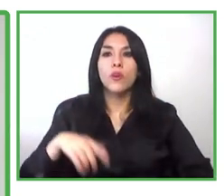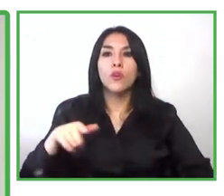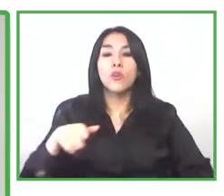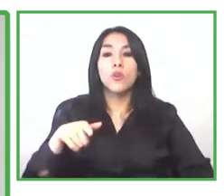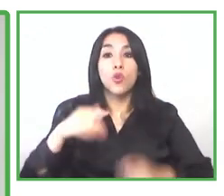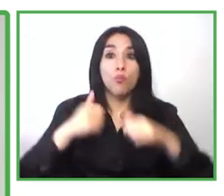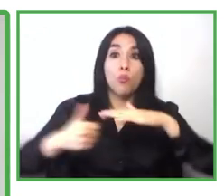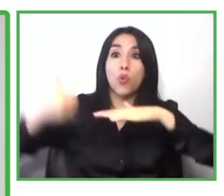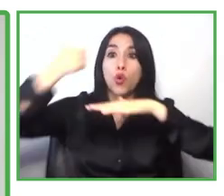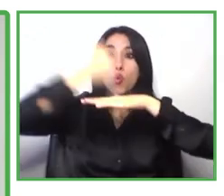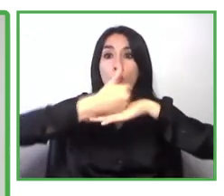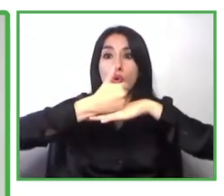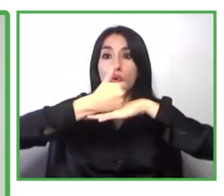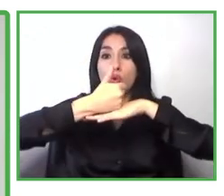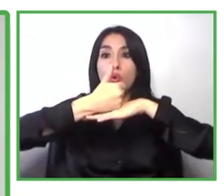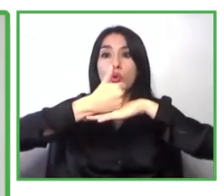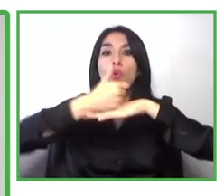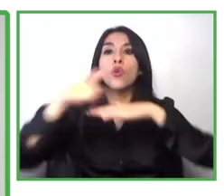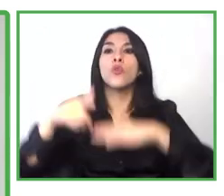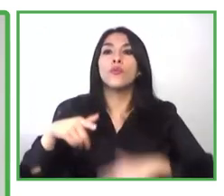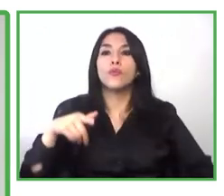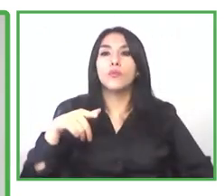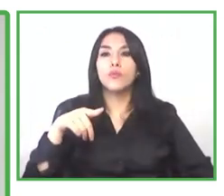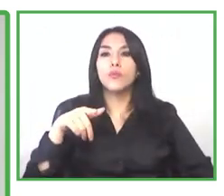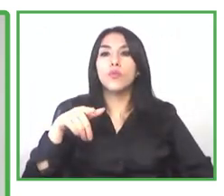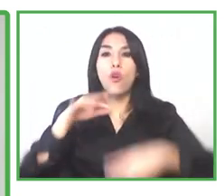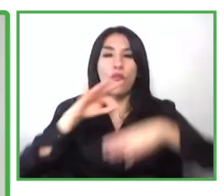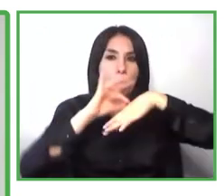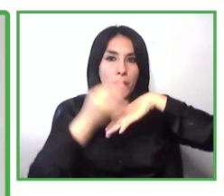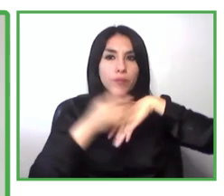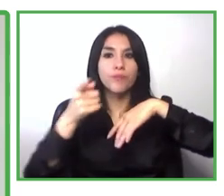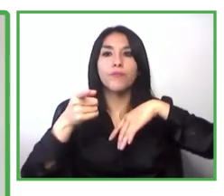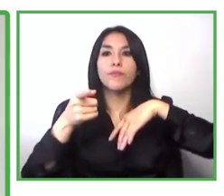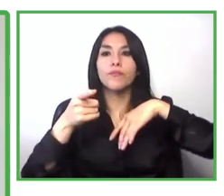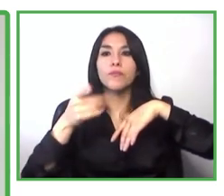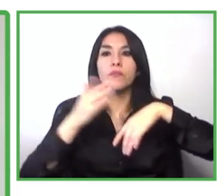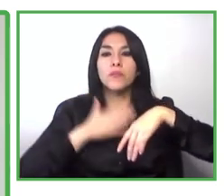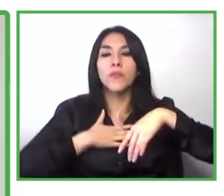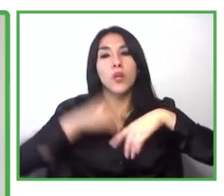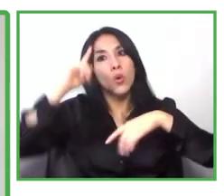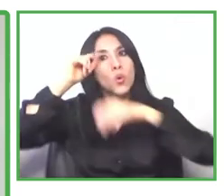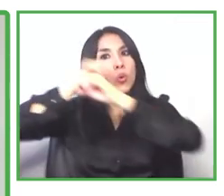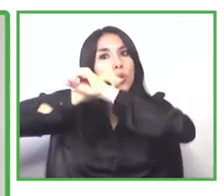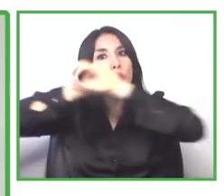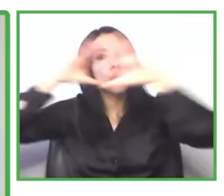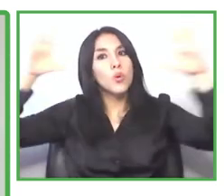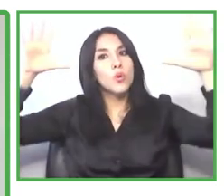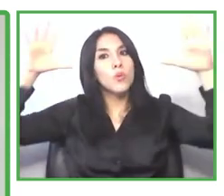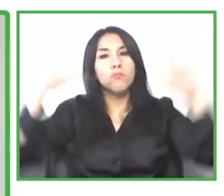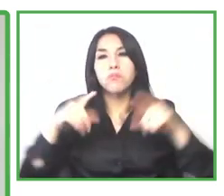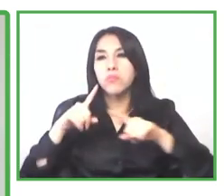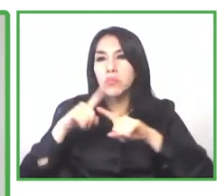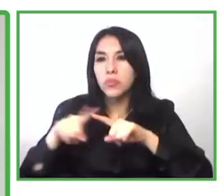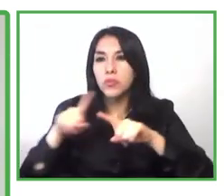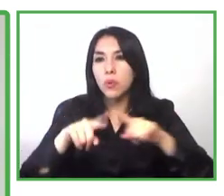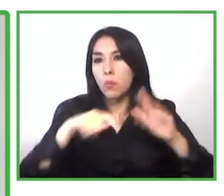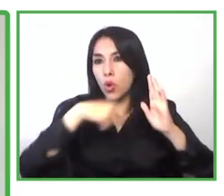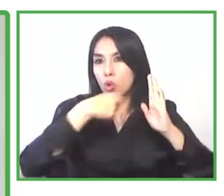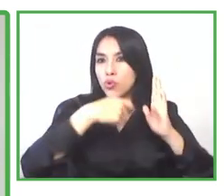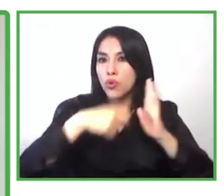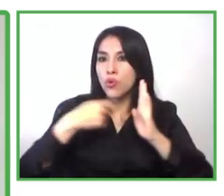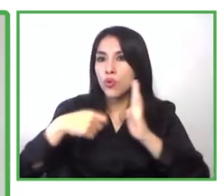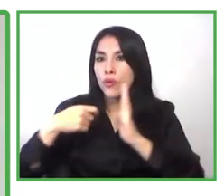of his uh director of the all ngos that supports entrepreneurs through diverse programs to